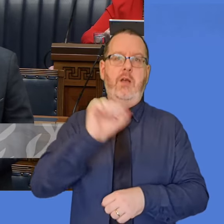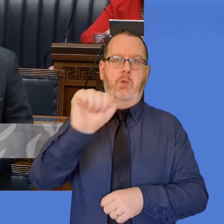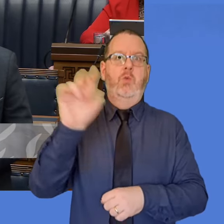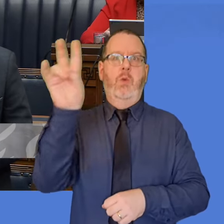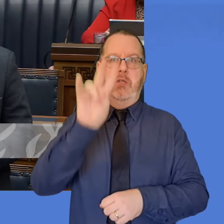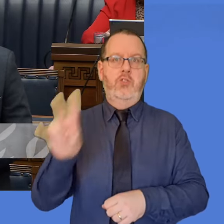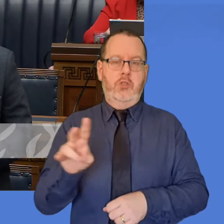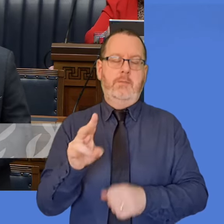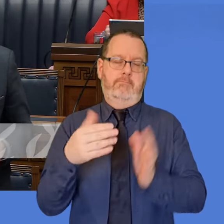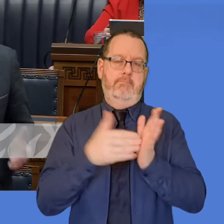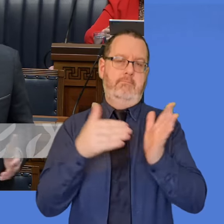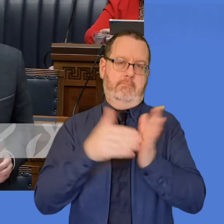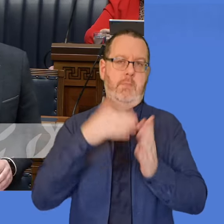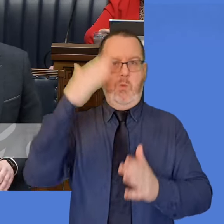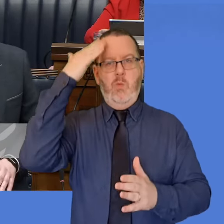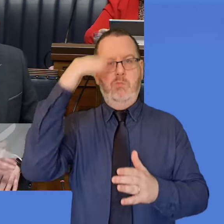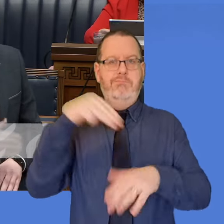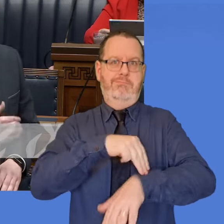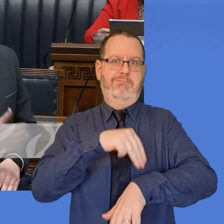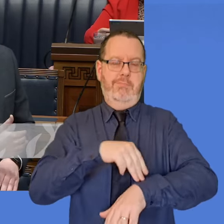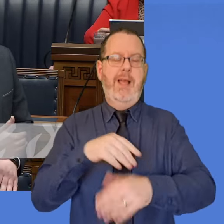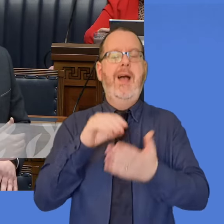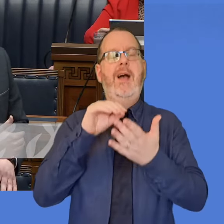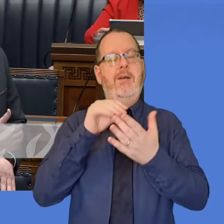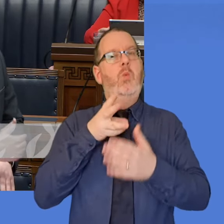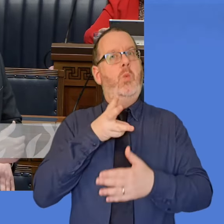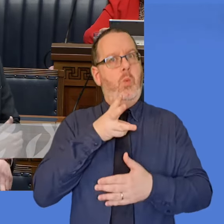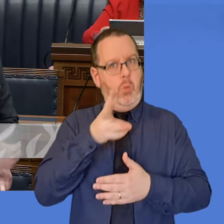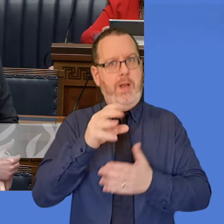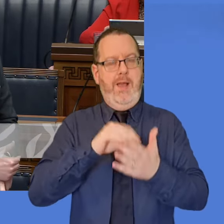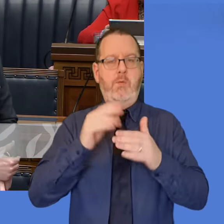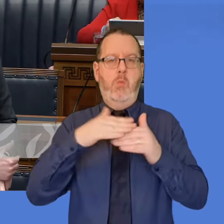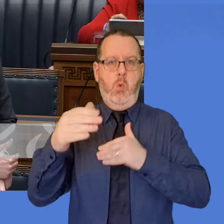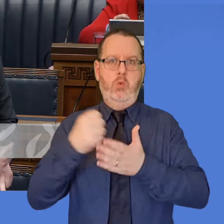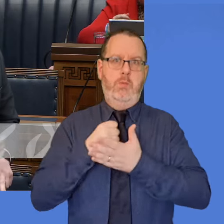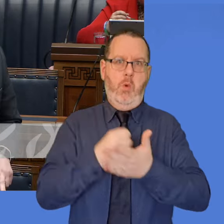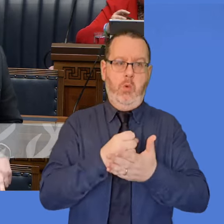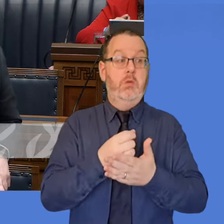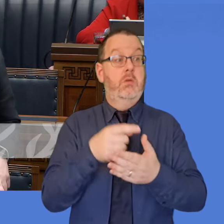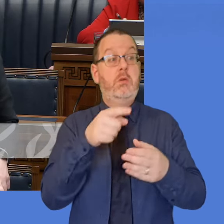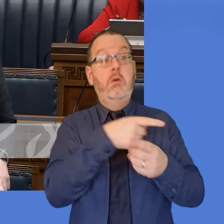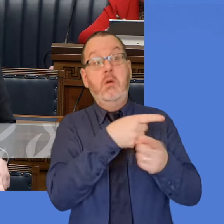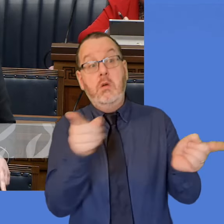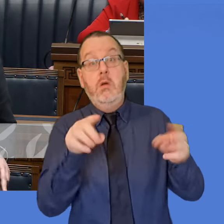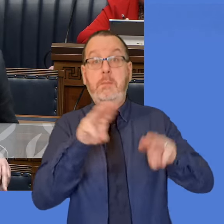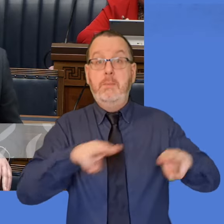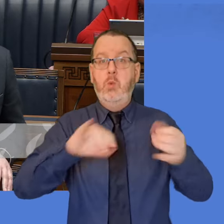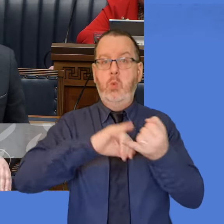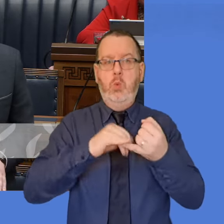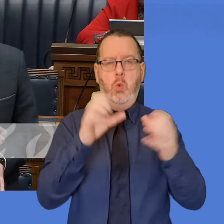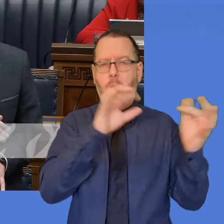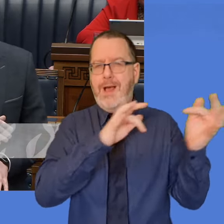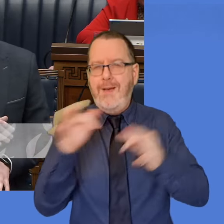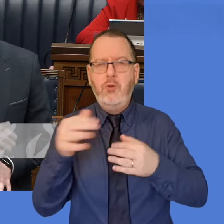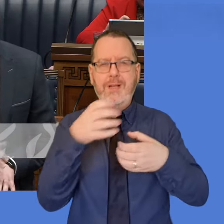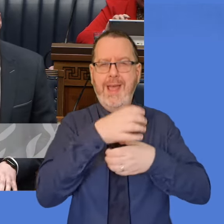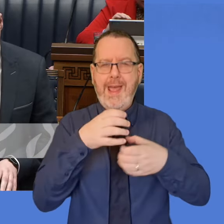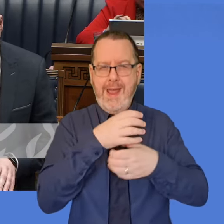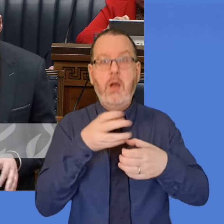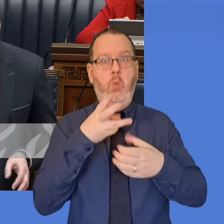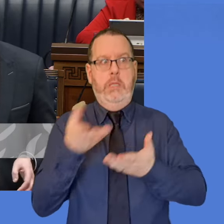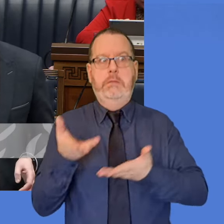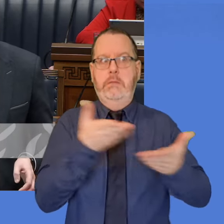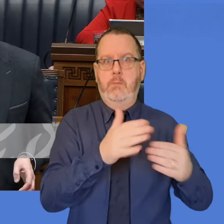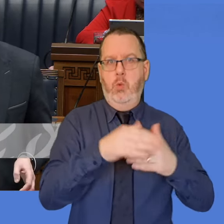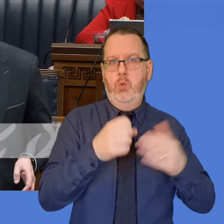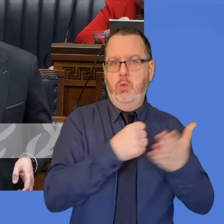that she raises and there is additional support that will be available for carers that find themselves in that position. In terms of a